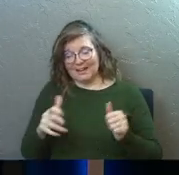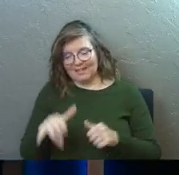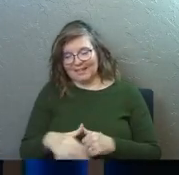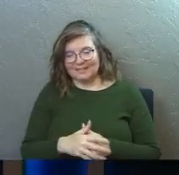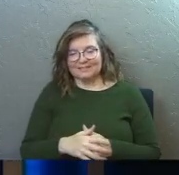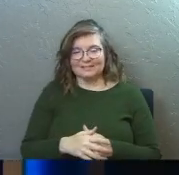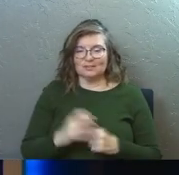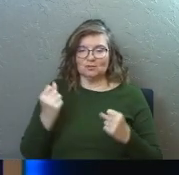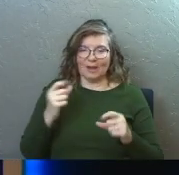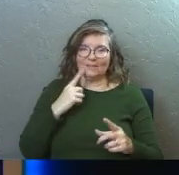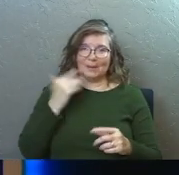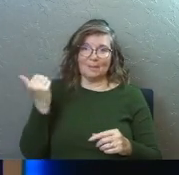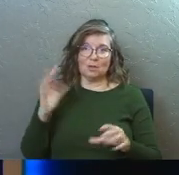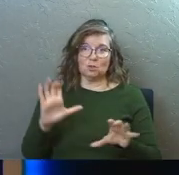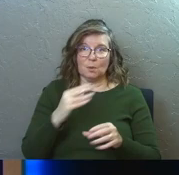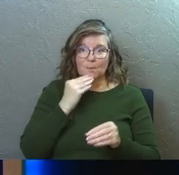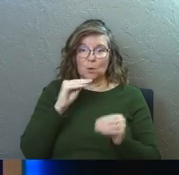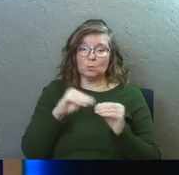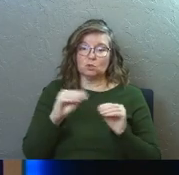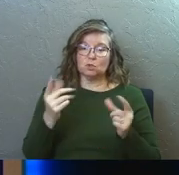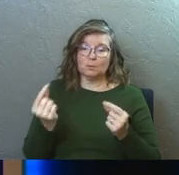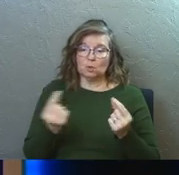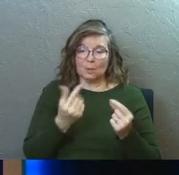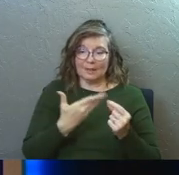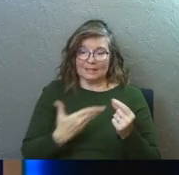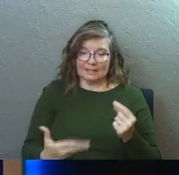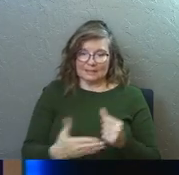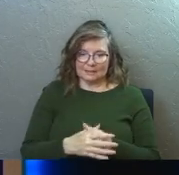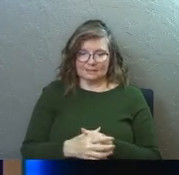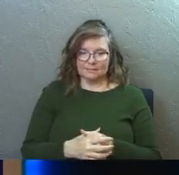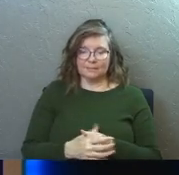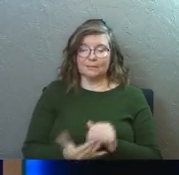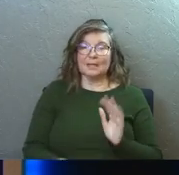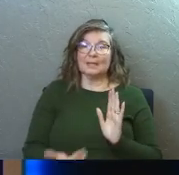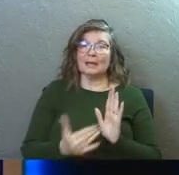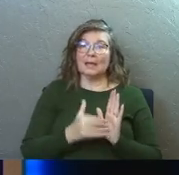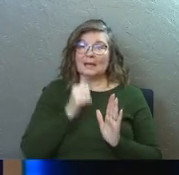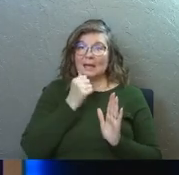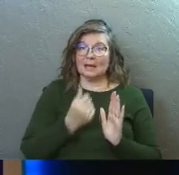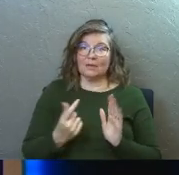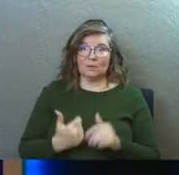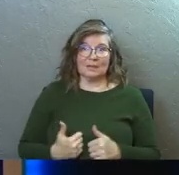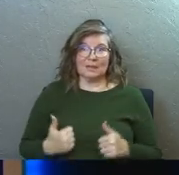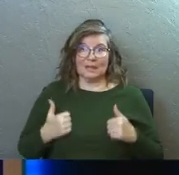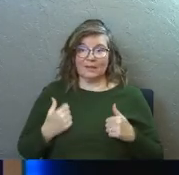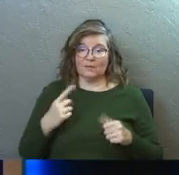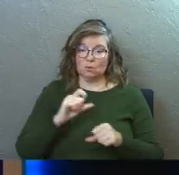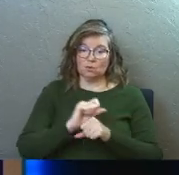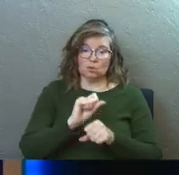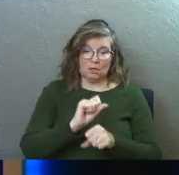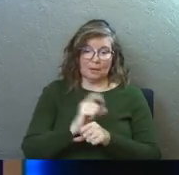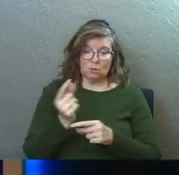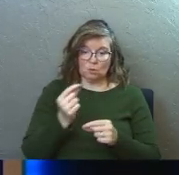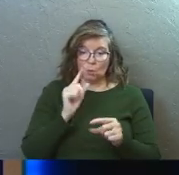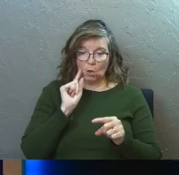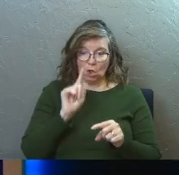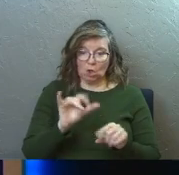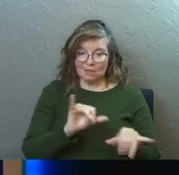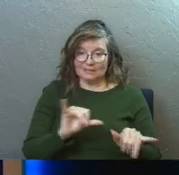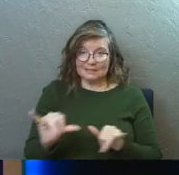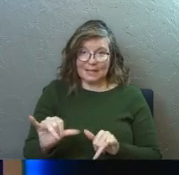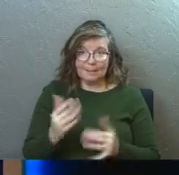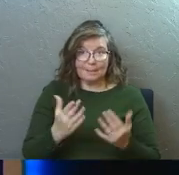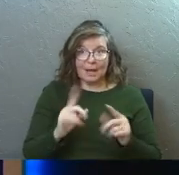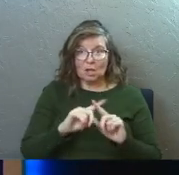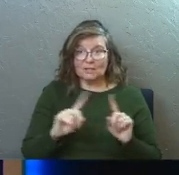it. Striving to get better, do a little more. We should be doing these things, and again, not everyone's life, everyone's job, everyone's doing is going to look the same.